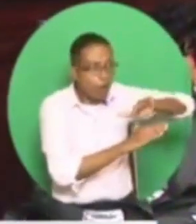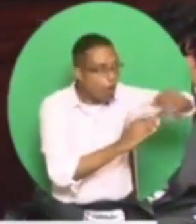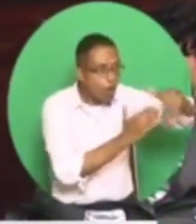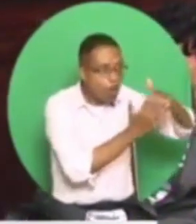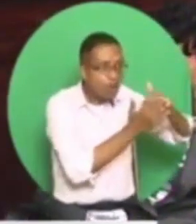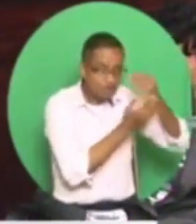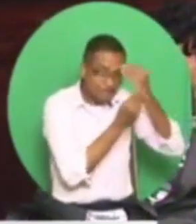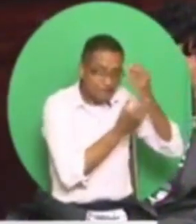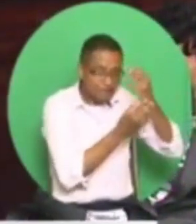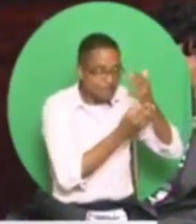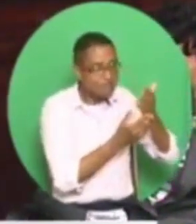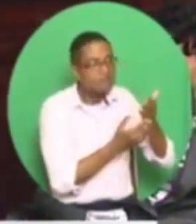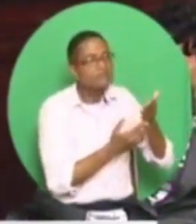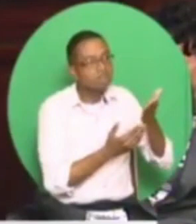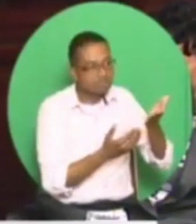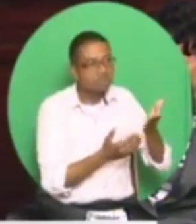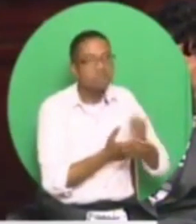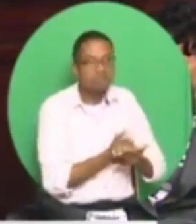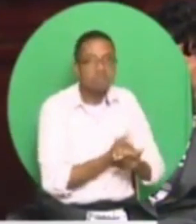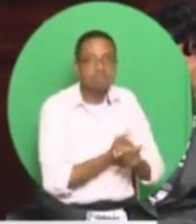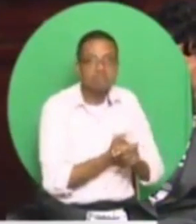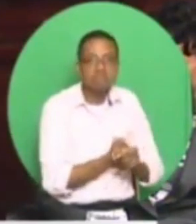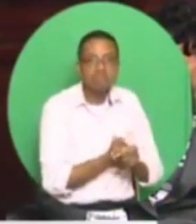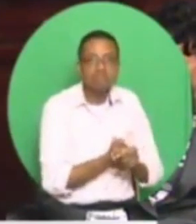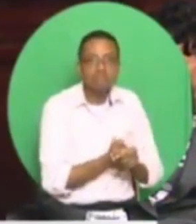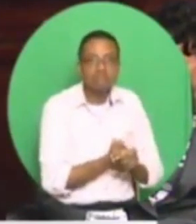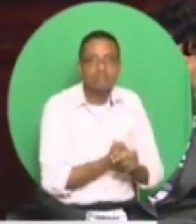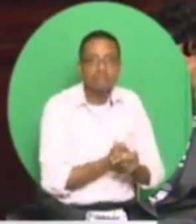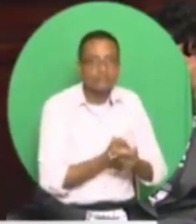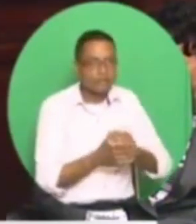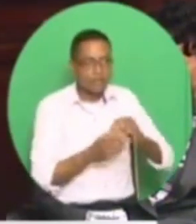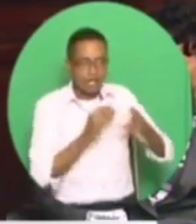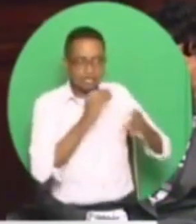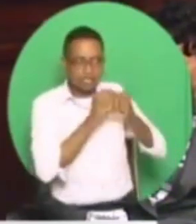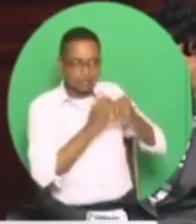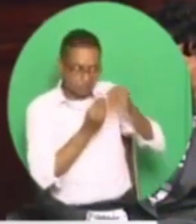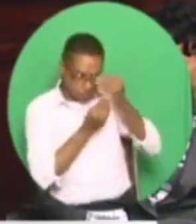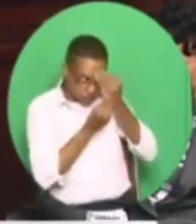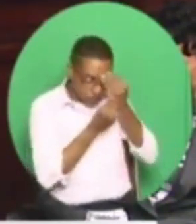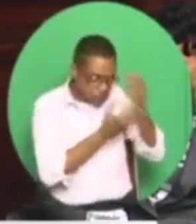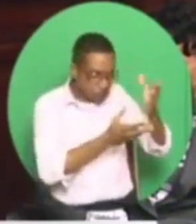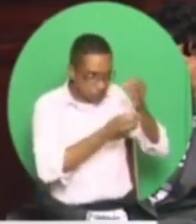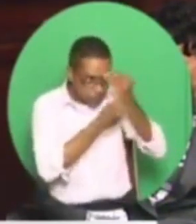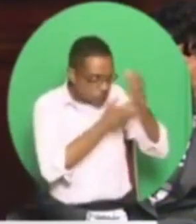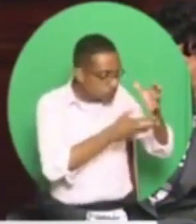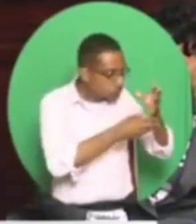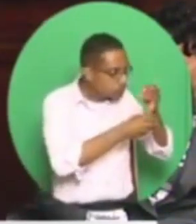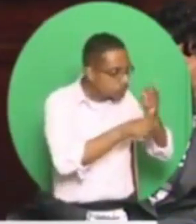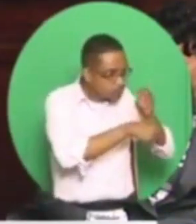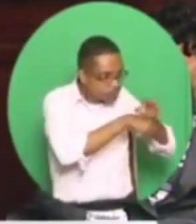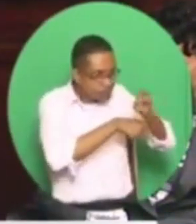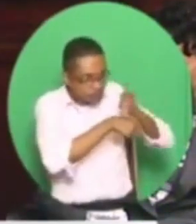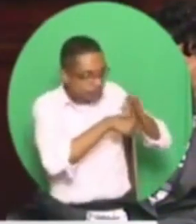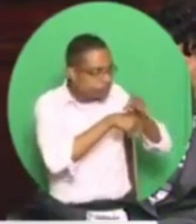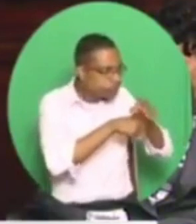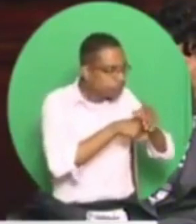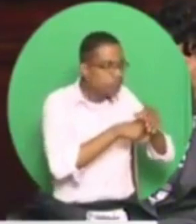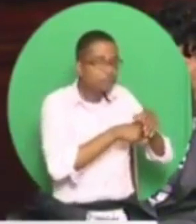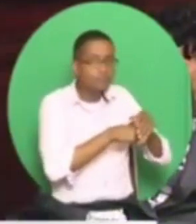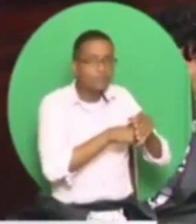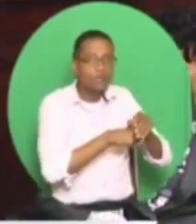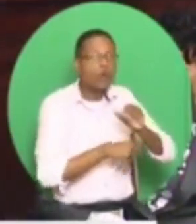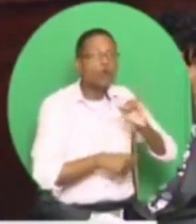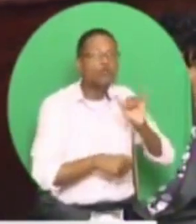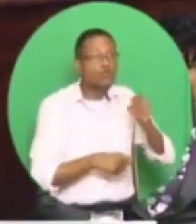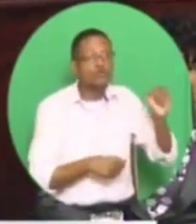concerning that, including additional instructions and beneficiaries. Madam Speaker, I say